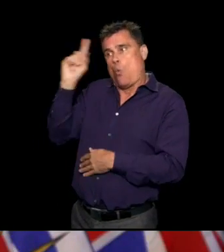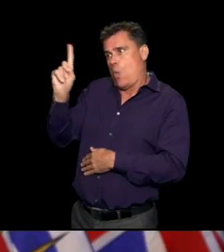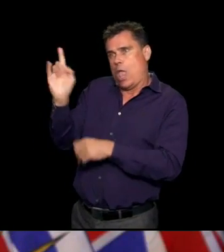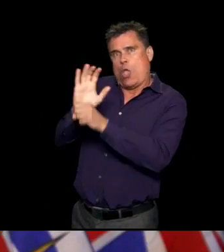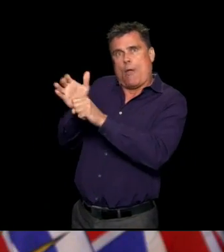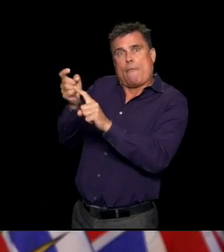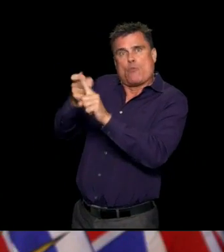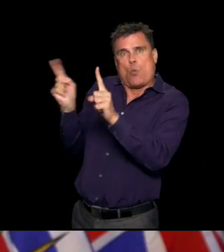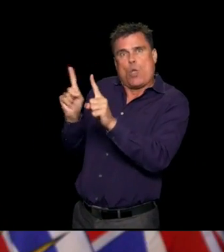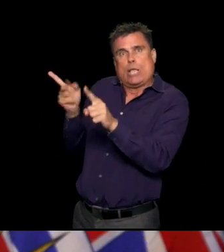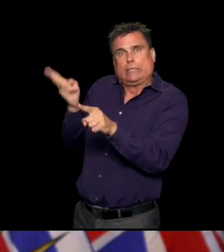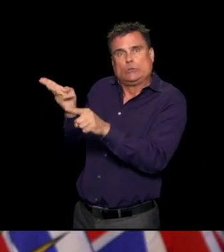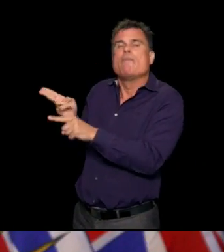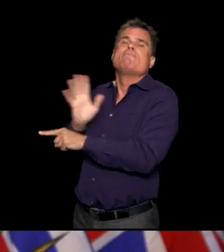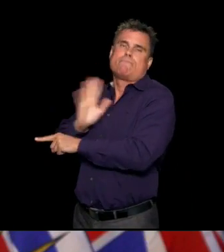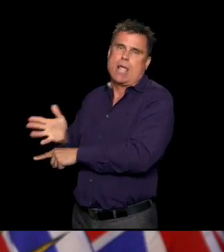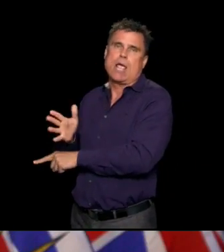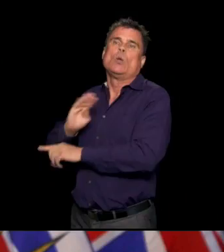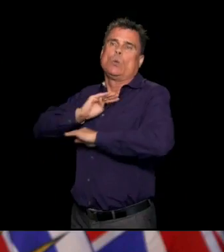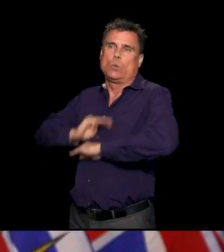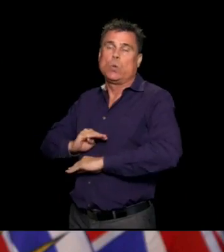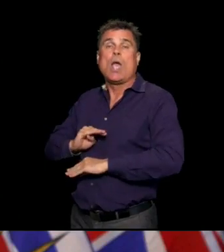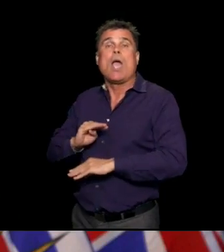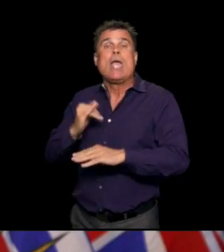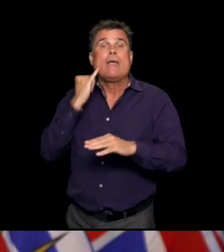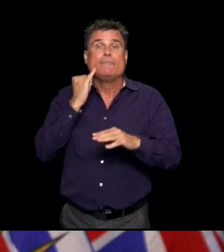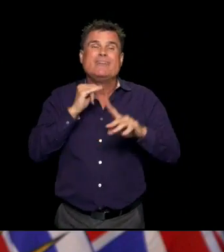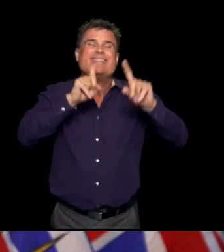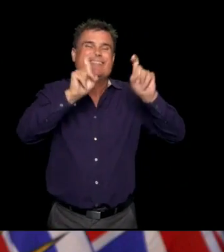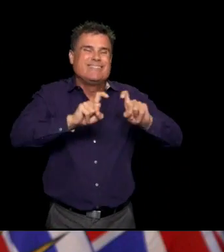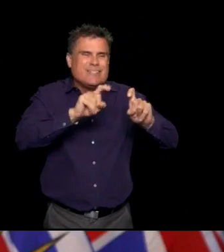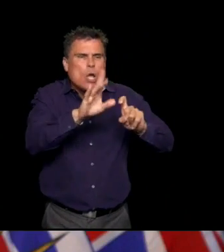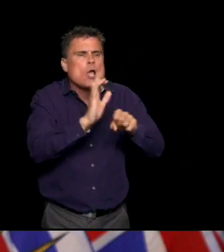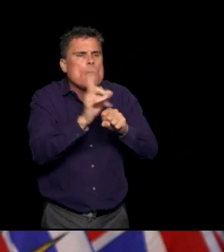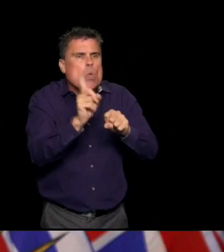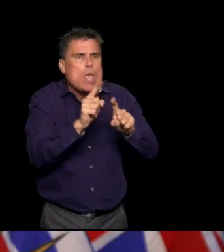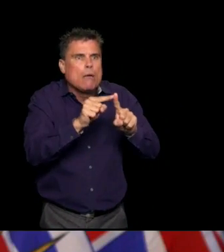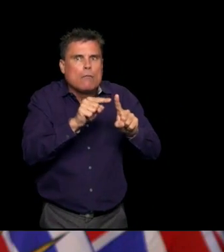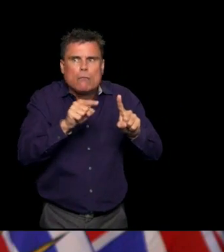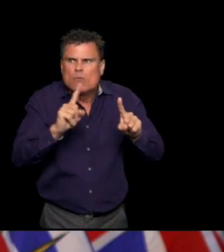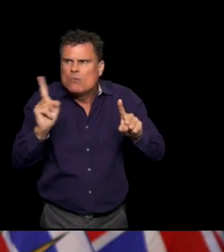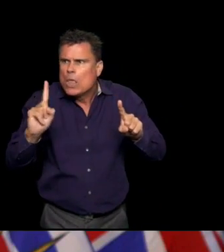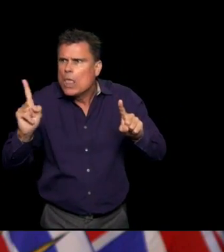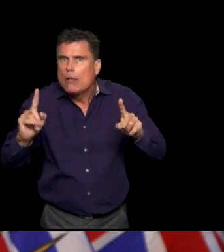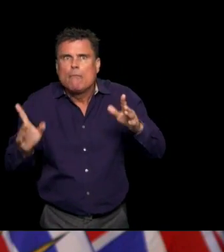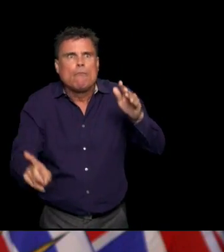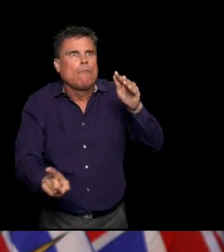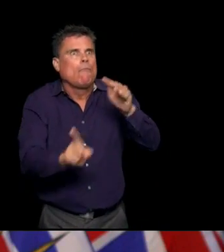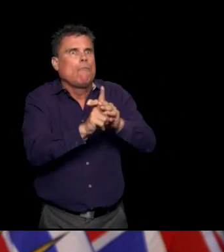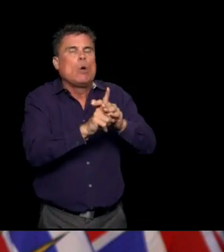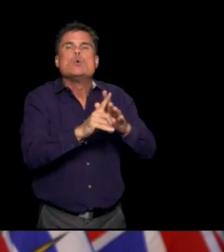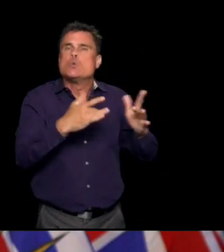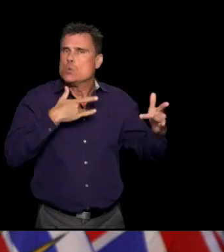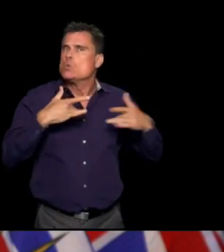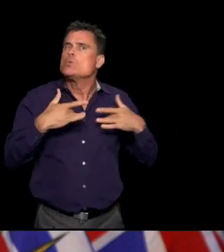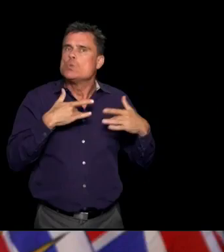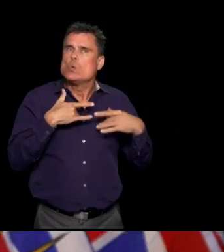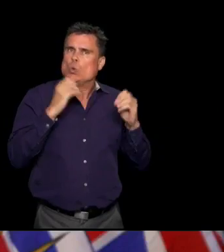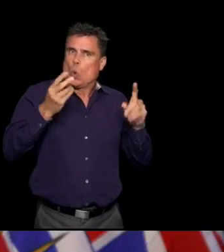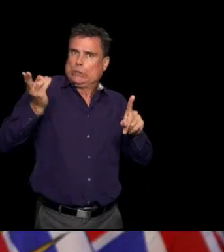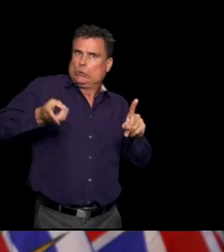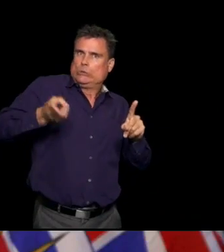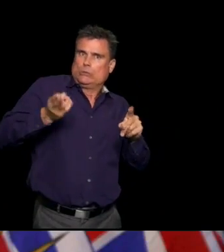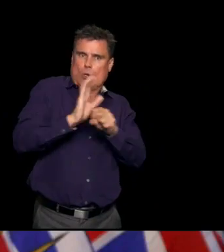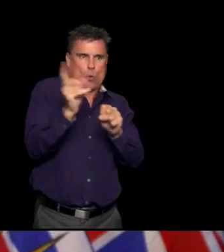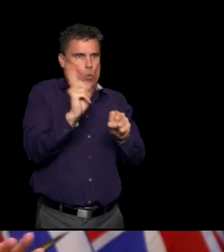are related to travel. So international travel and travel to other provinces as well. So it breaks down